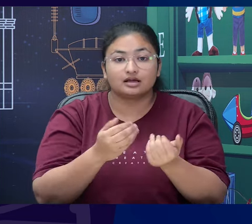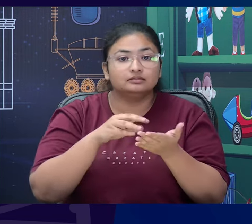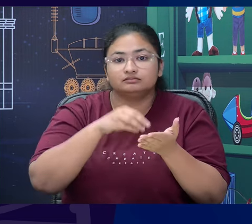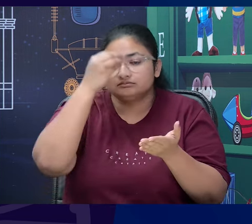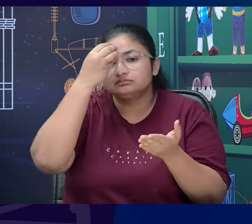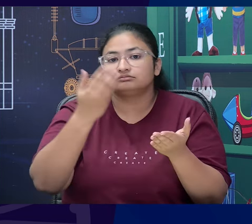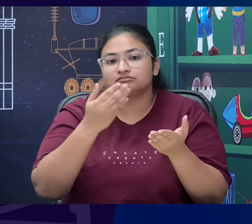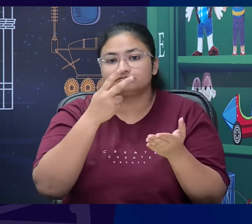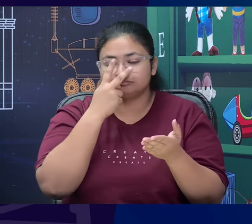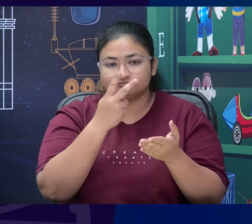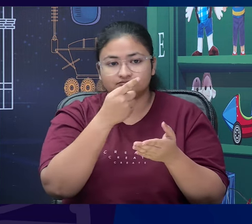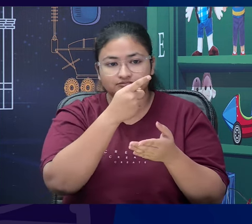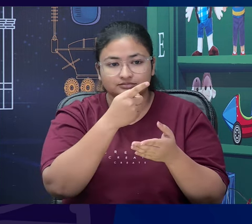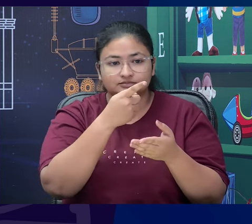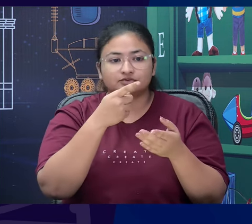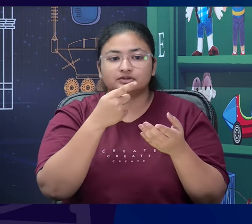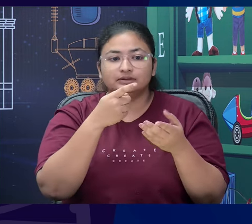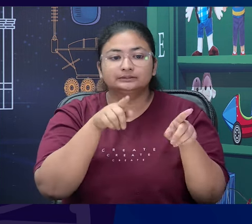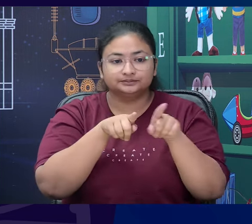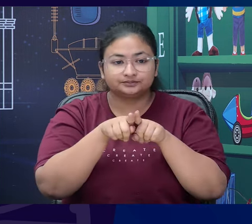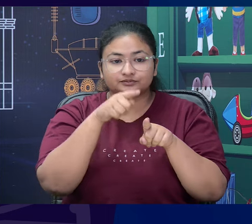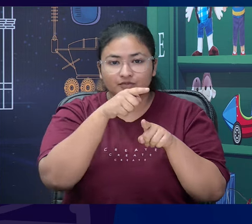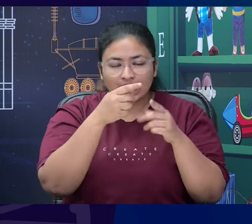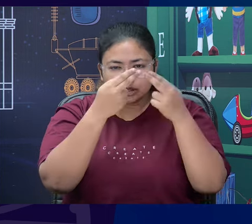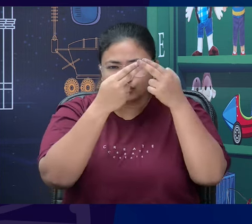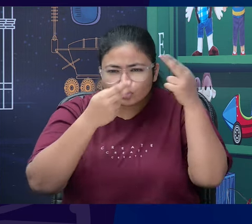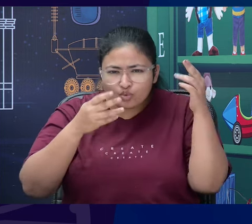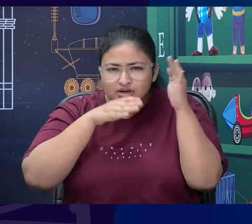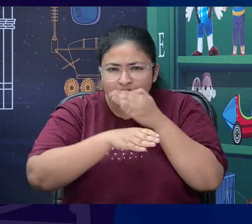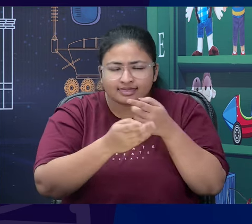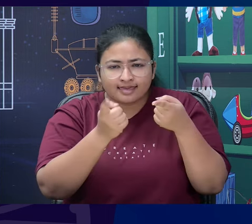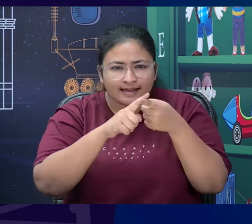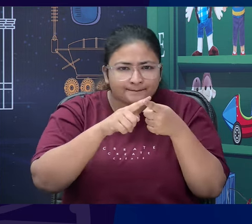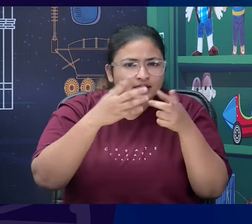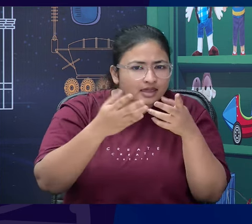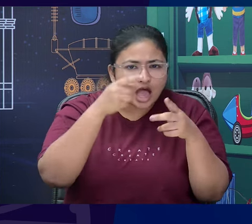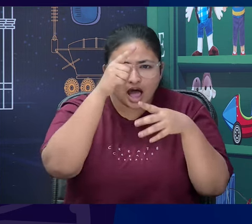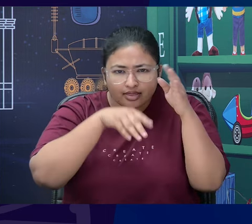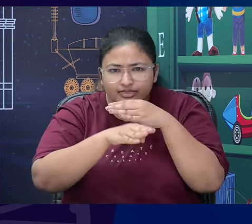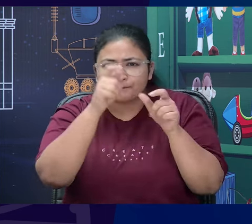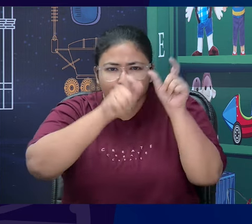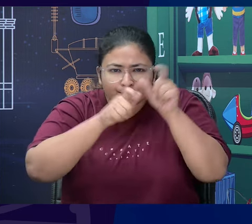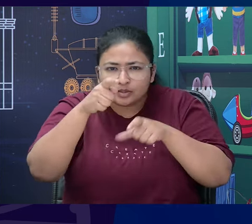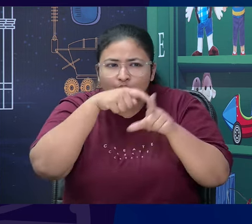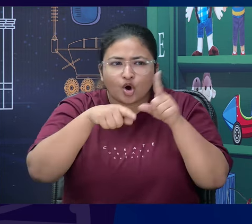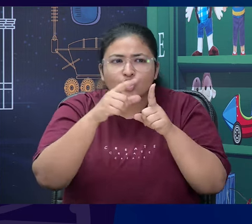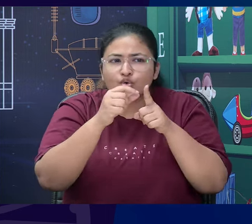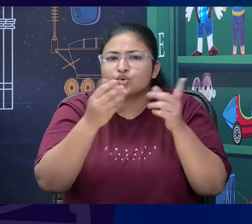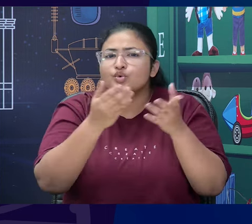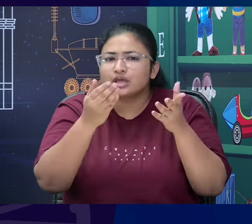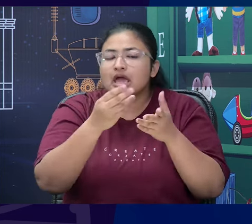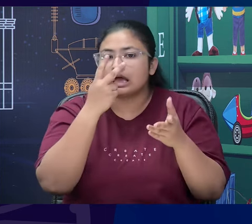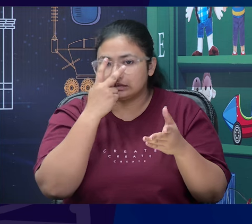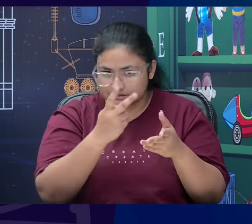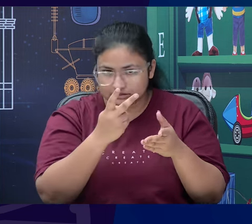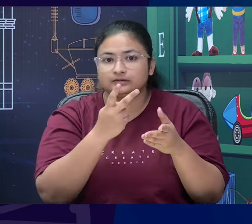looking at comprehending the plot and unique characters. And we will be analyzing the character